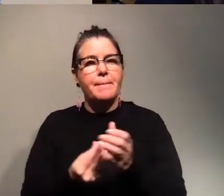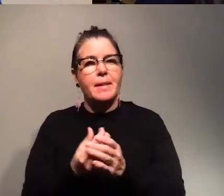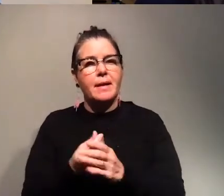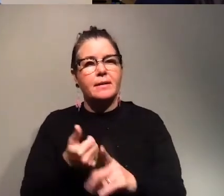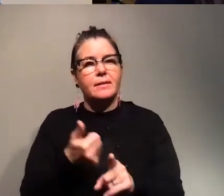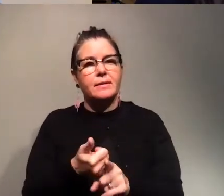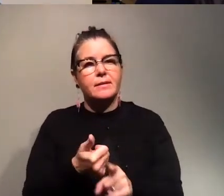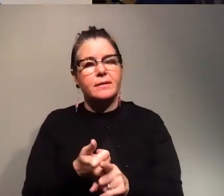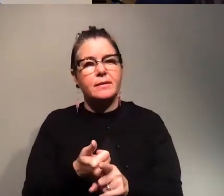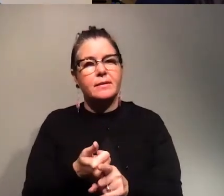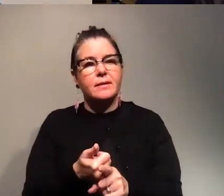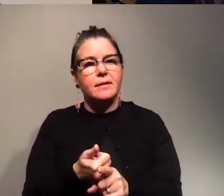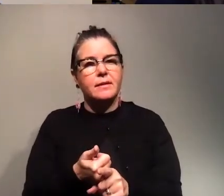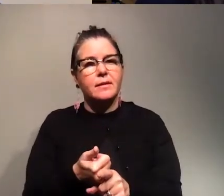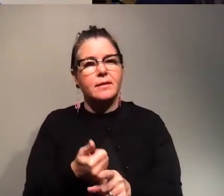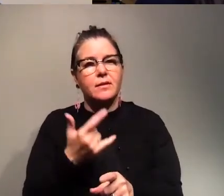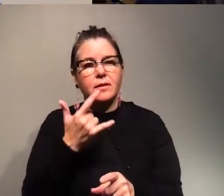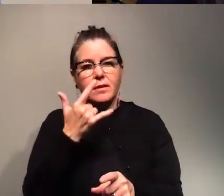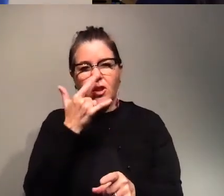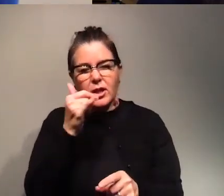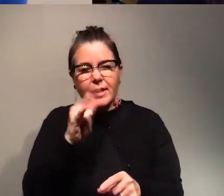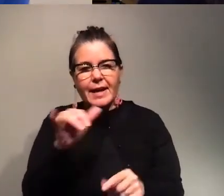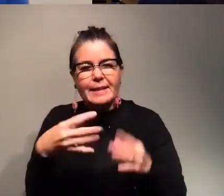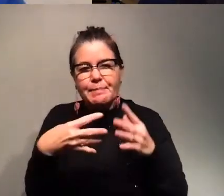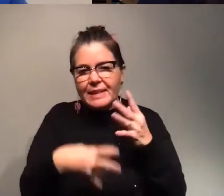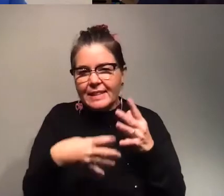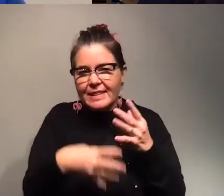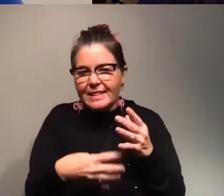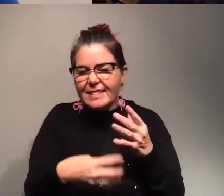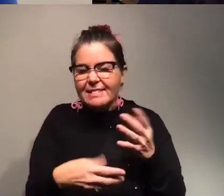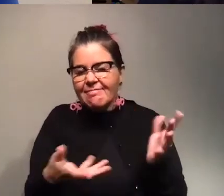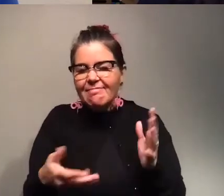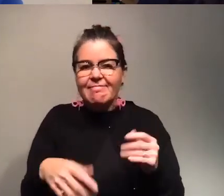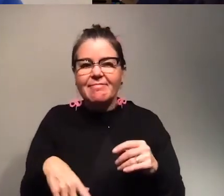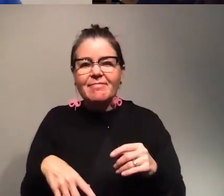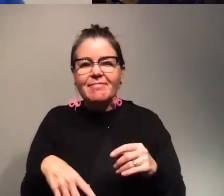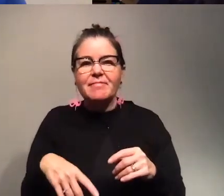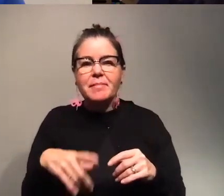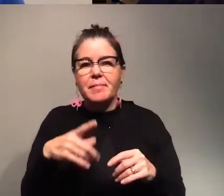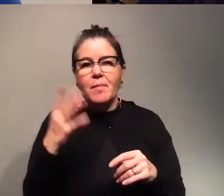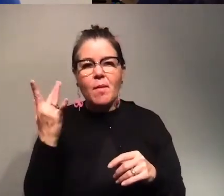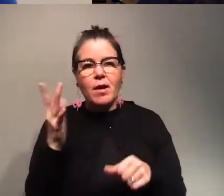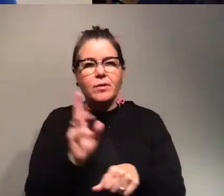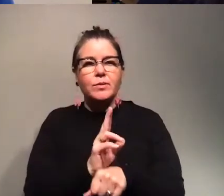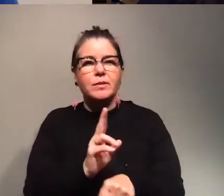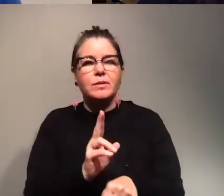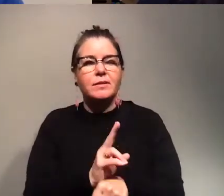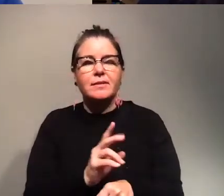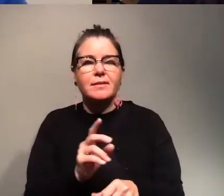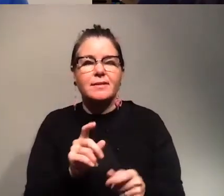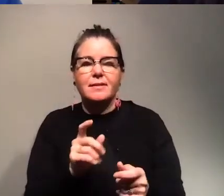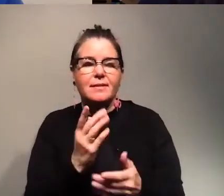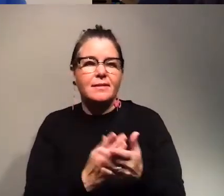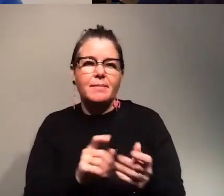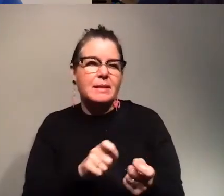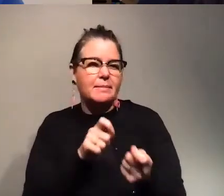well the meat like look like sleeping because they are using um yeah some some